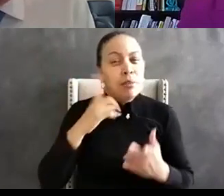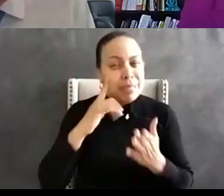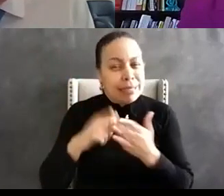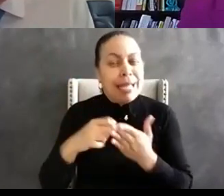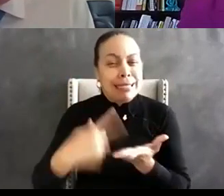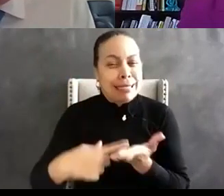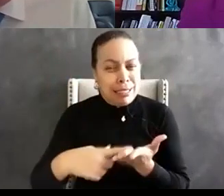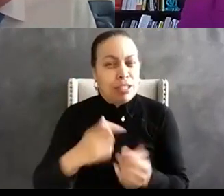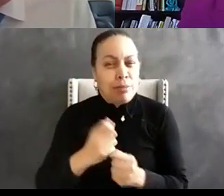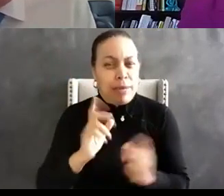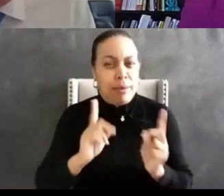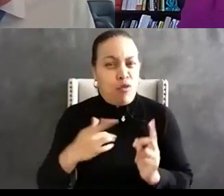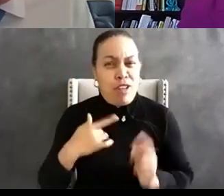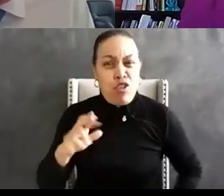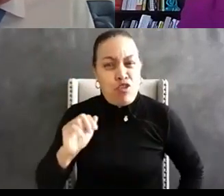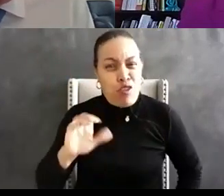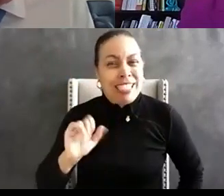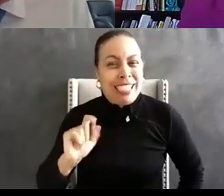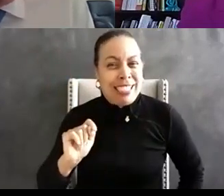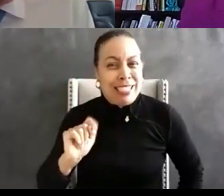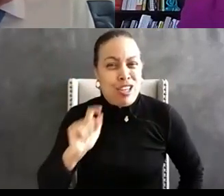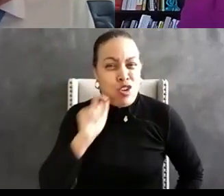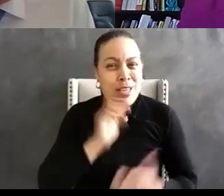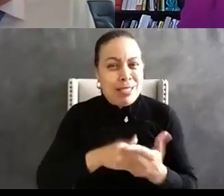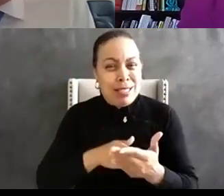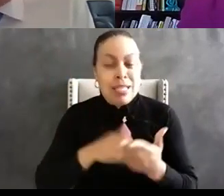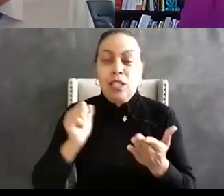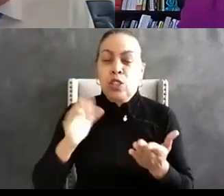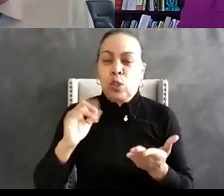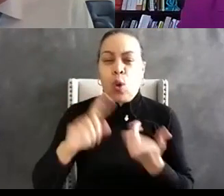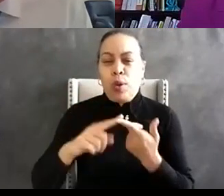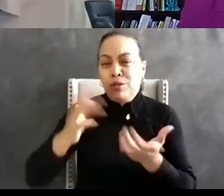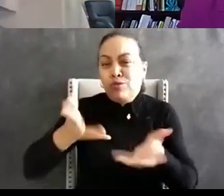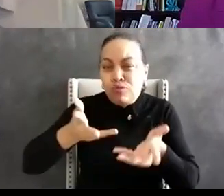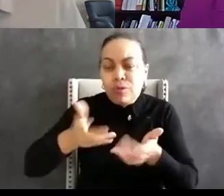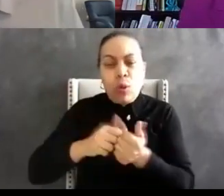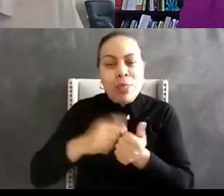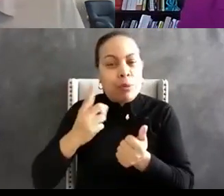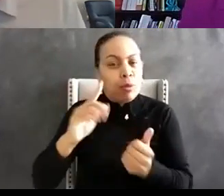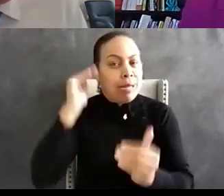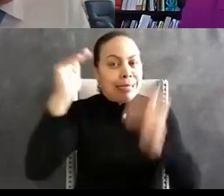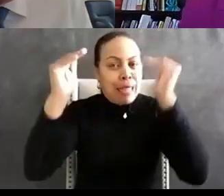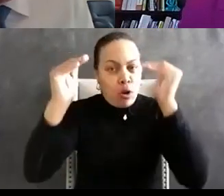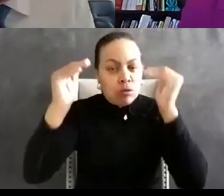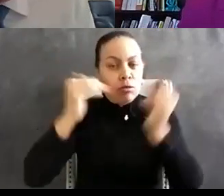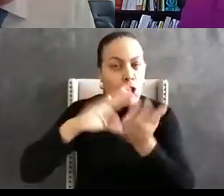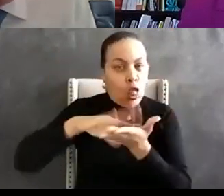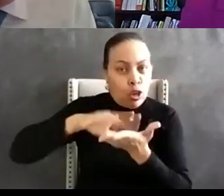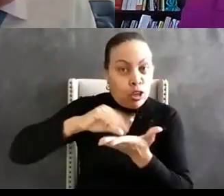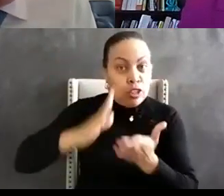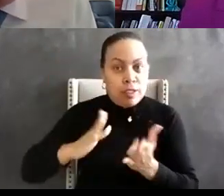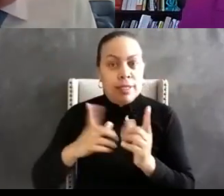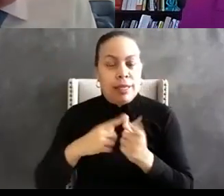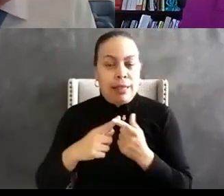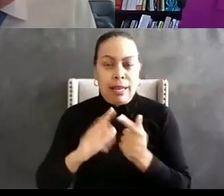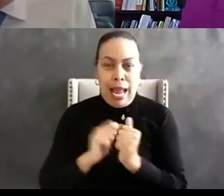like we we are racist so I think when you when you're talking to an adult learner and you want to you want to you know convey this message the effectiveness